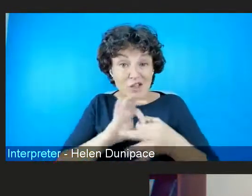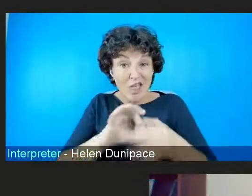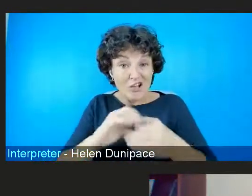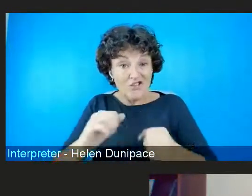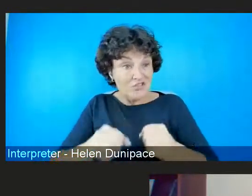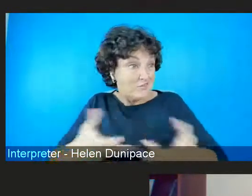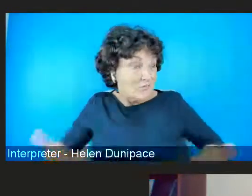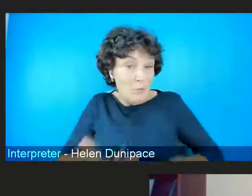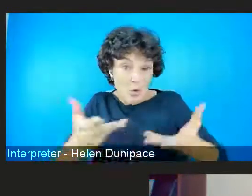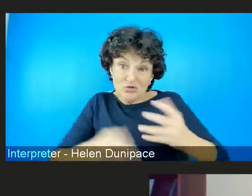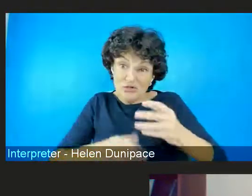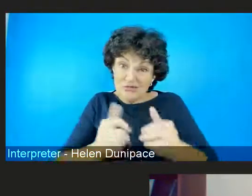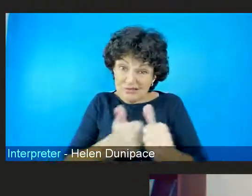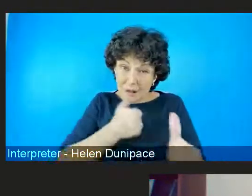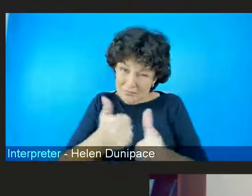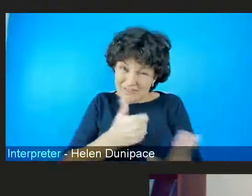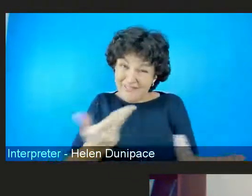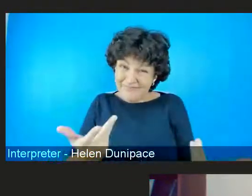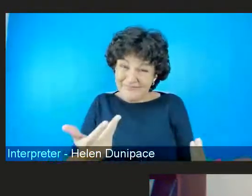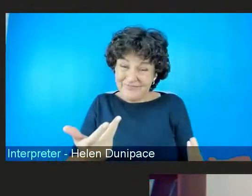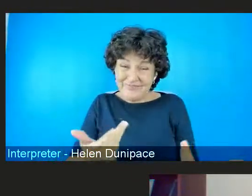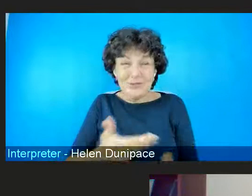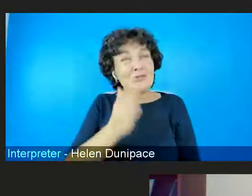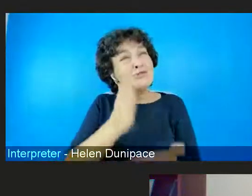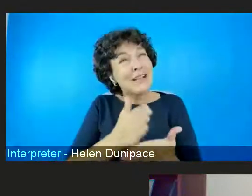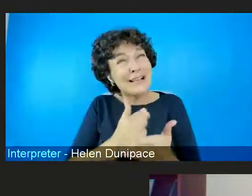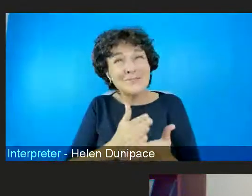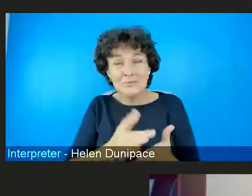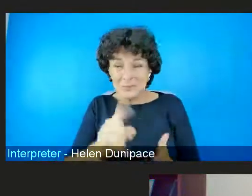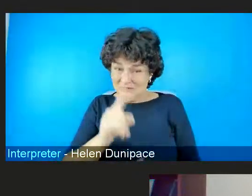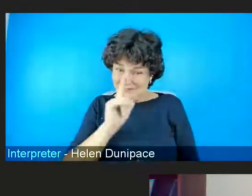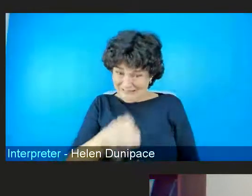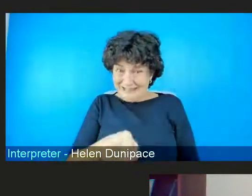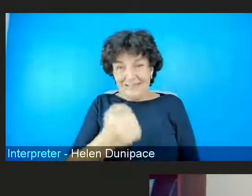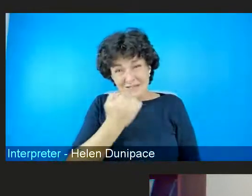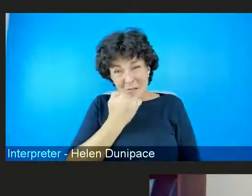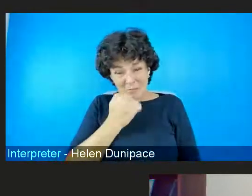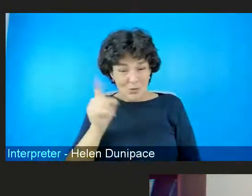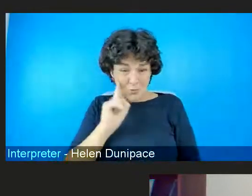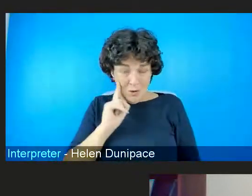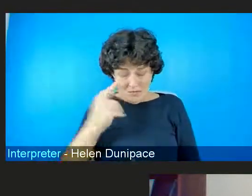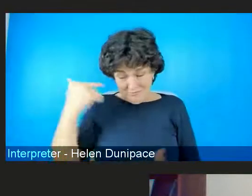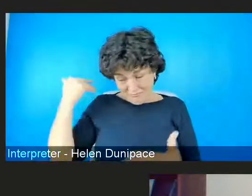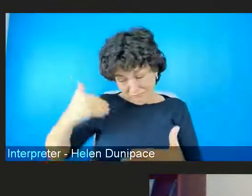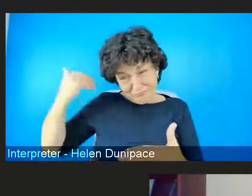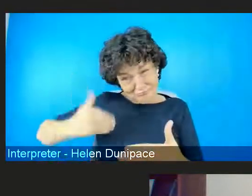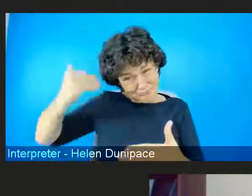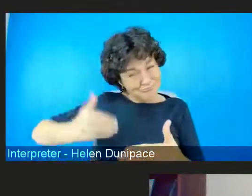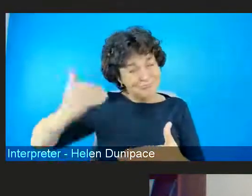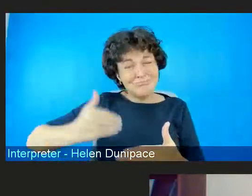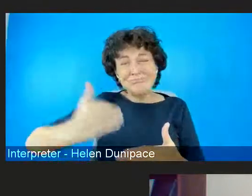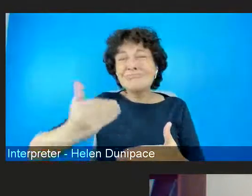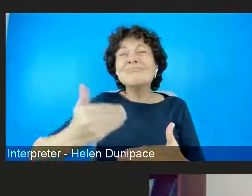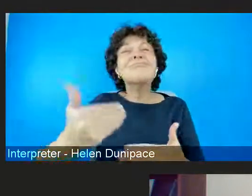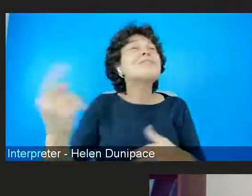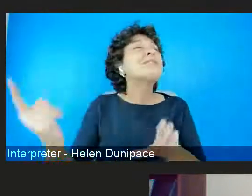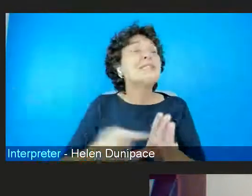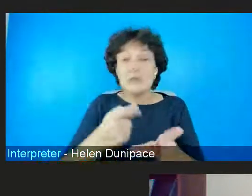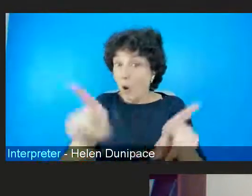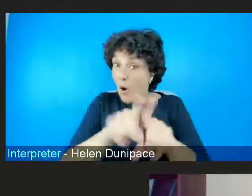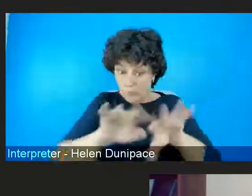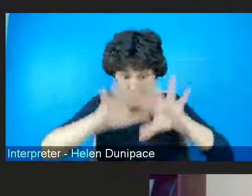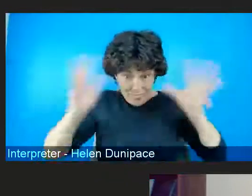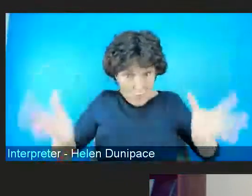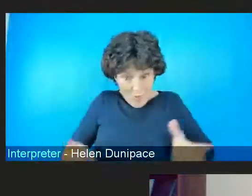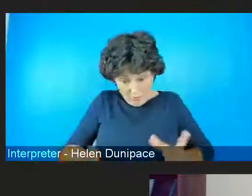these kinds of numbers about the prevalence of violence against women across the world